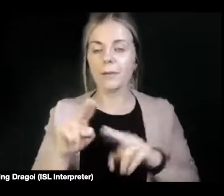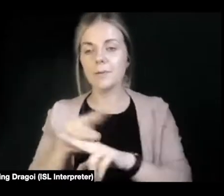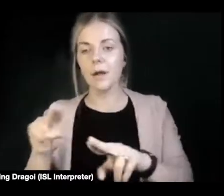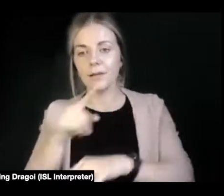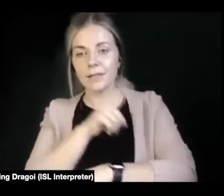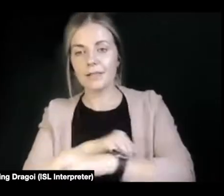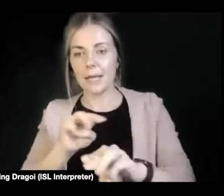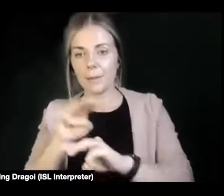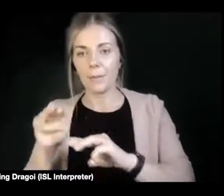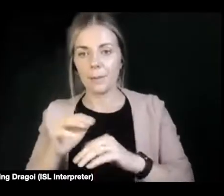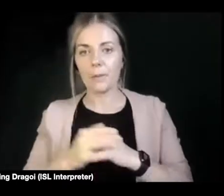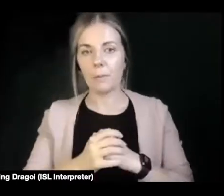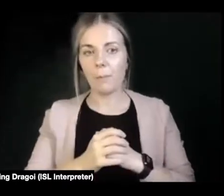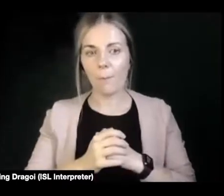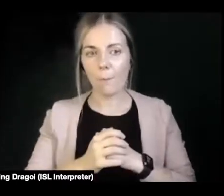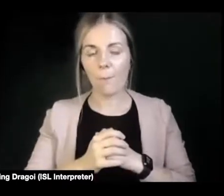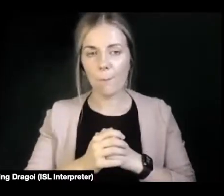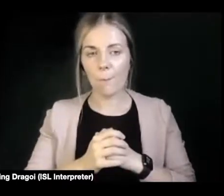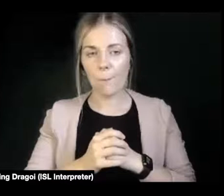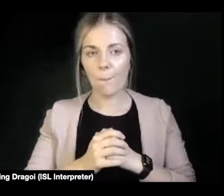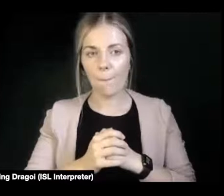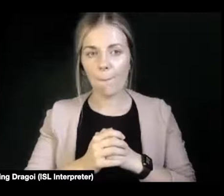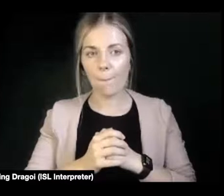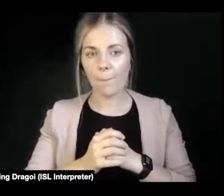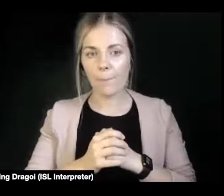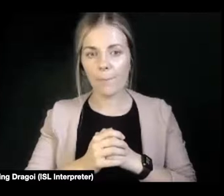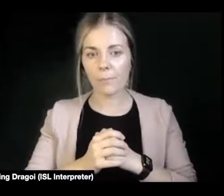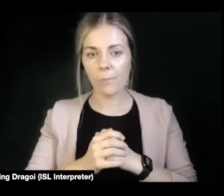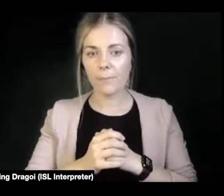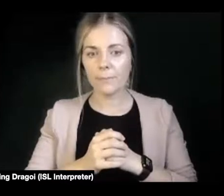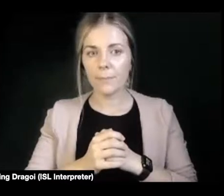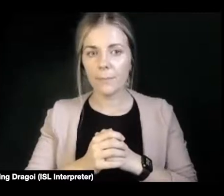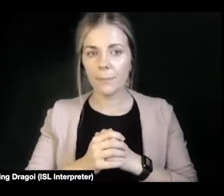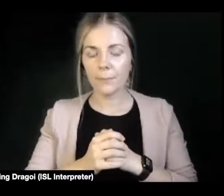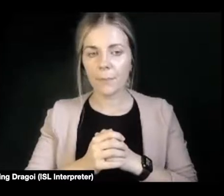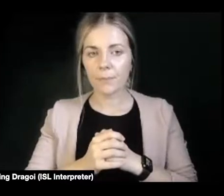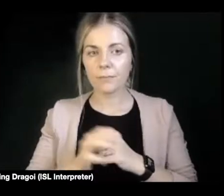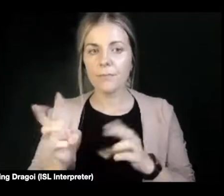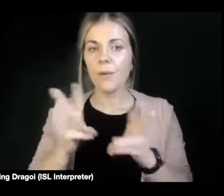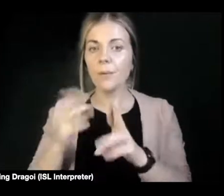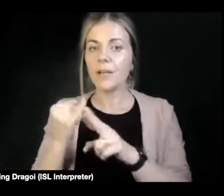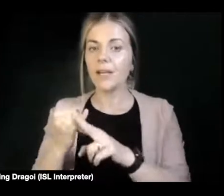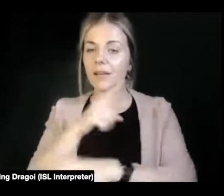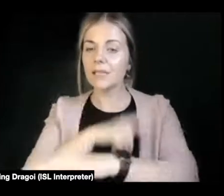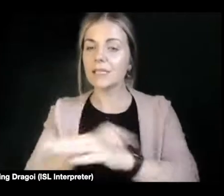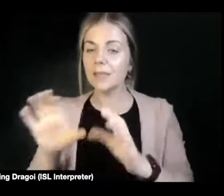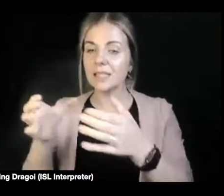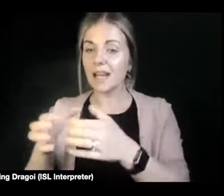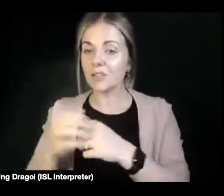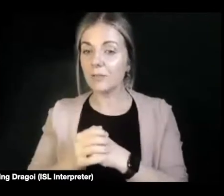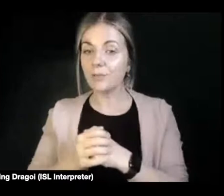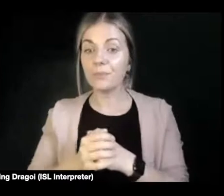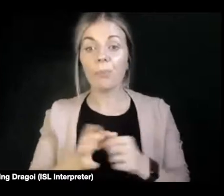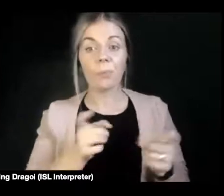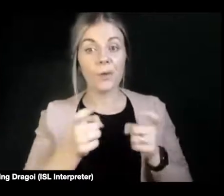especially non-disabled people working through the disability sector? Yeah, so our project has